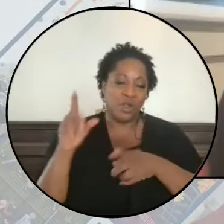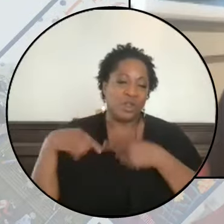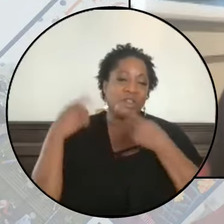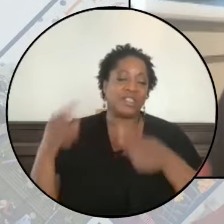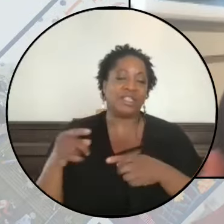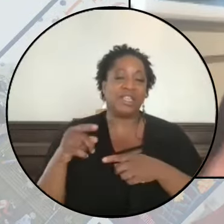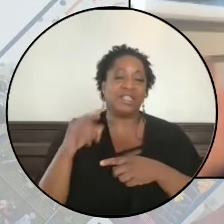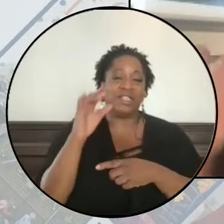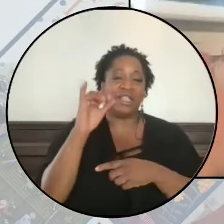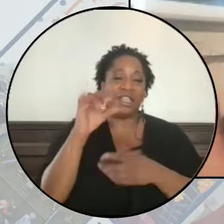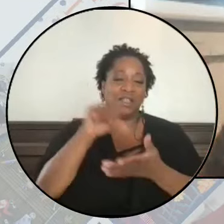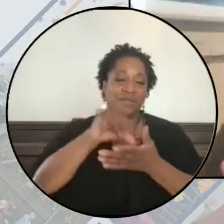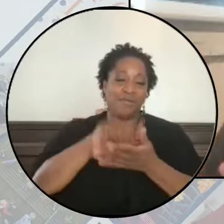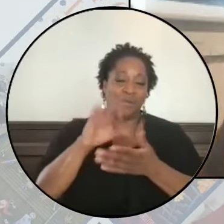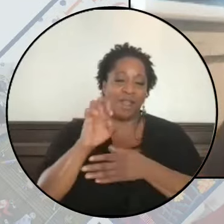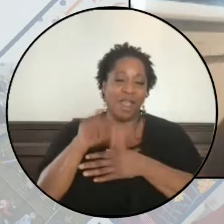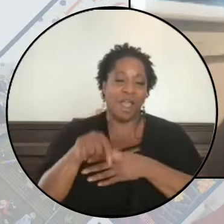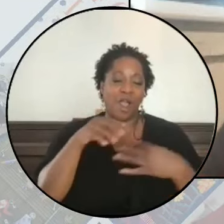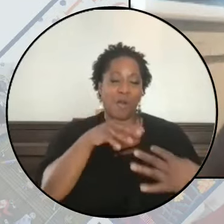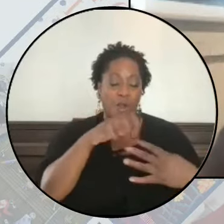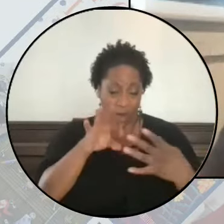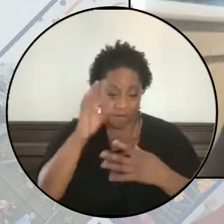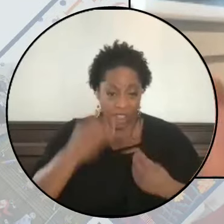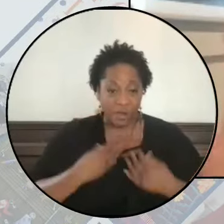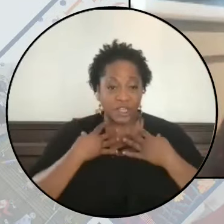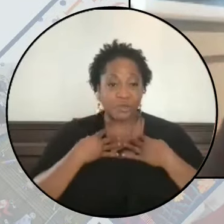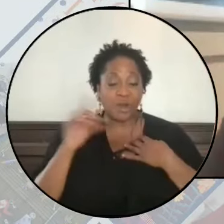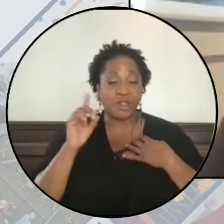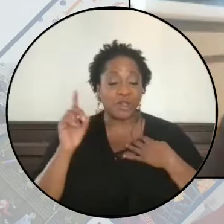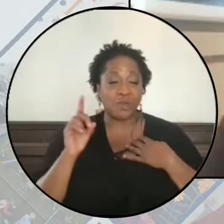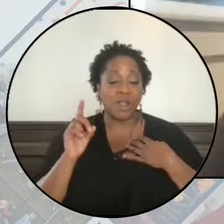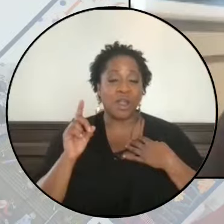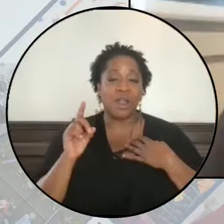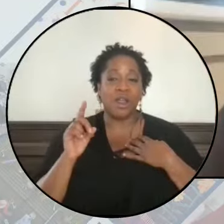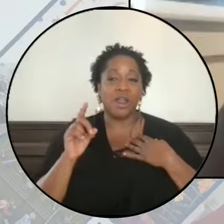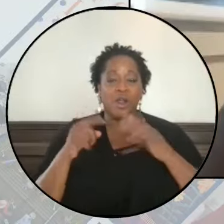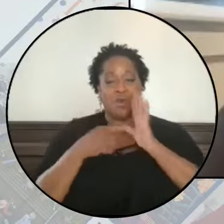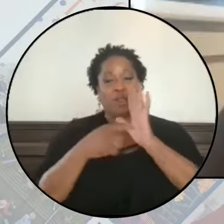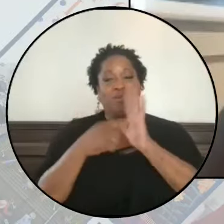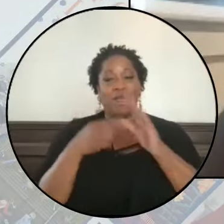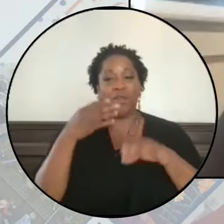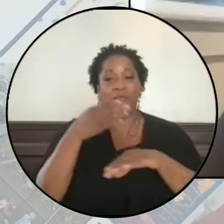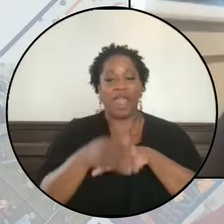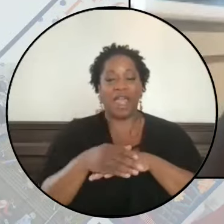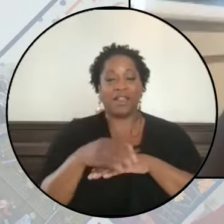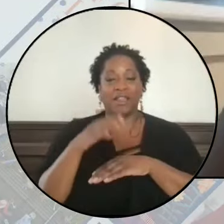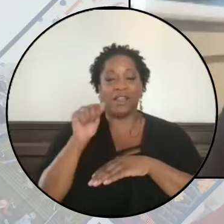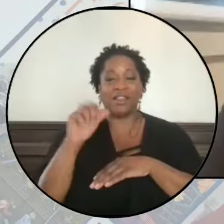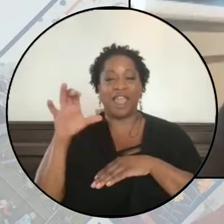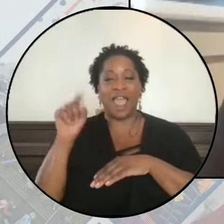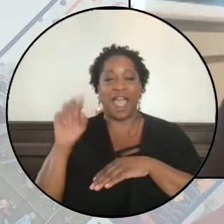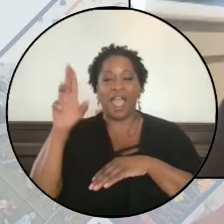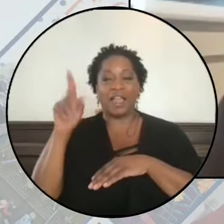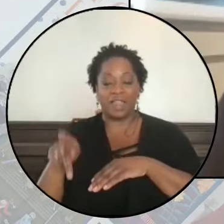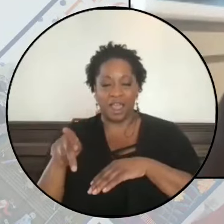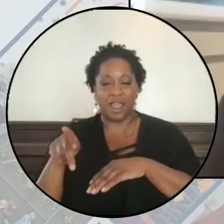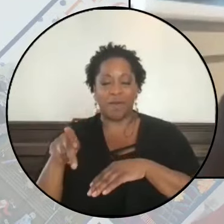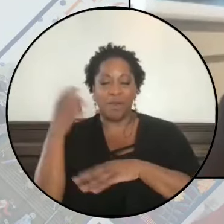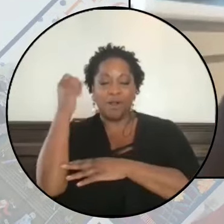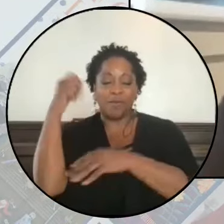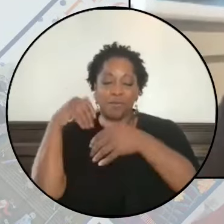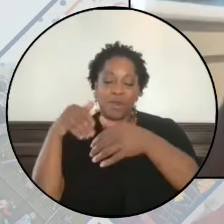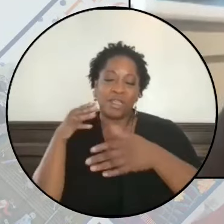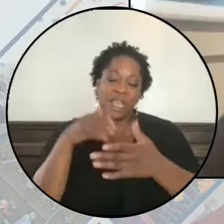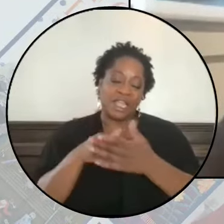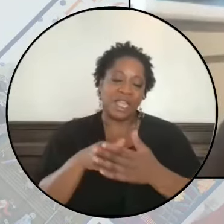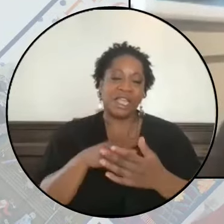of the Iraq War. And where we found inspiration from that was modeling it after the ACT UP protest against the Iraq War in which